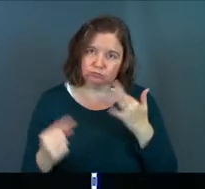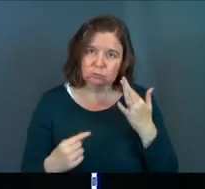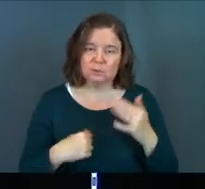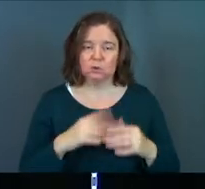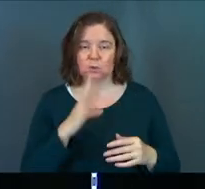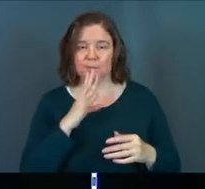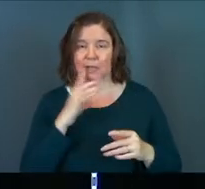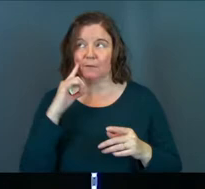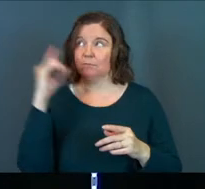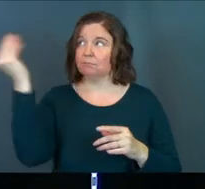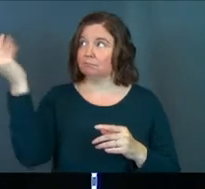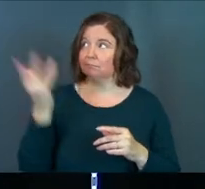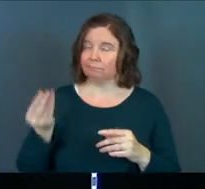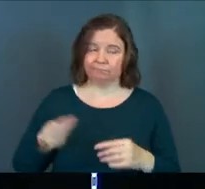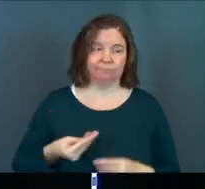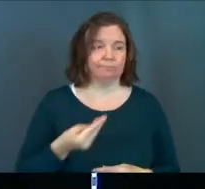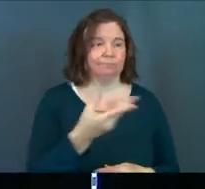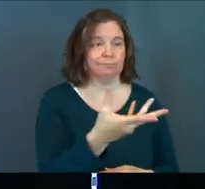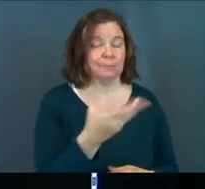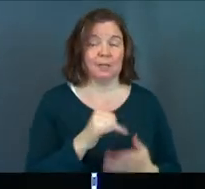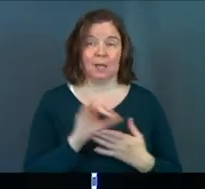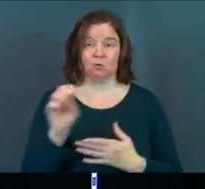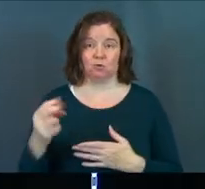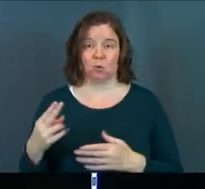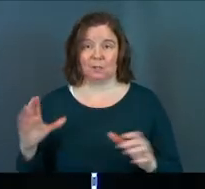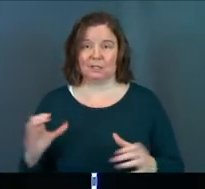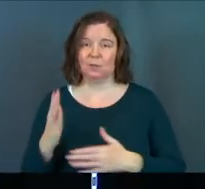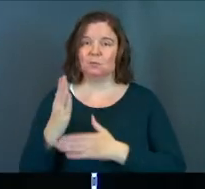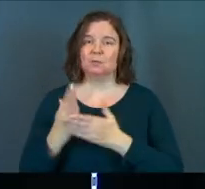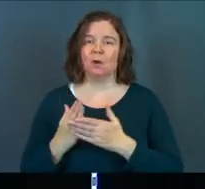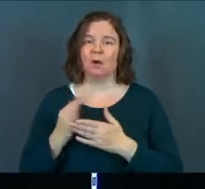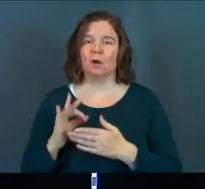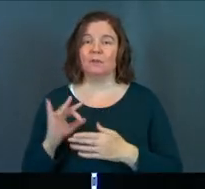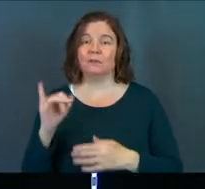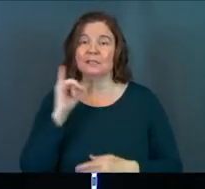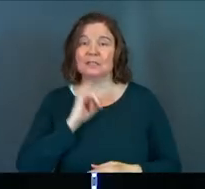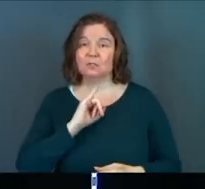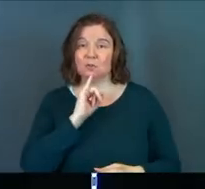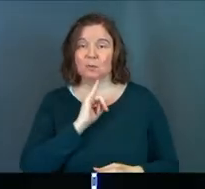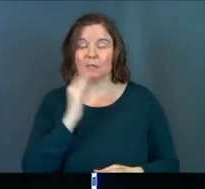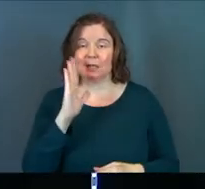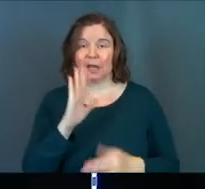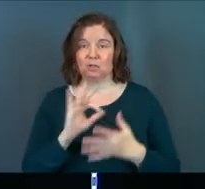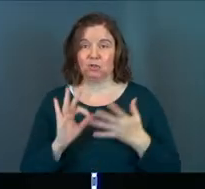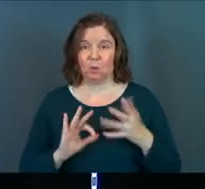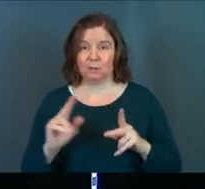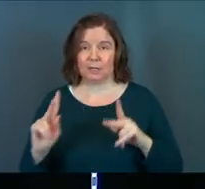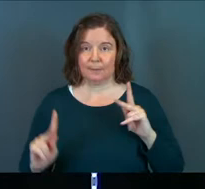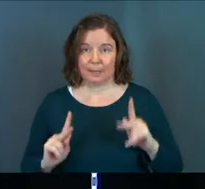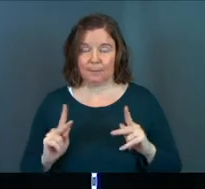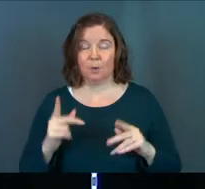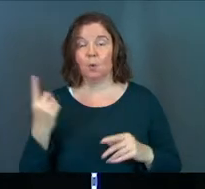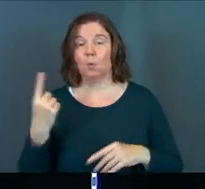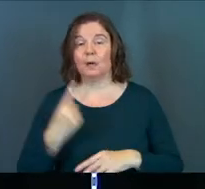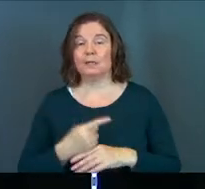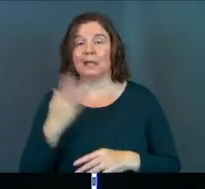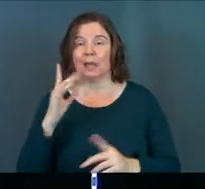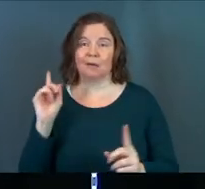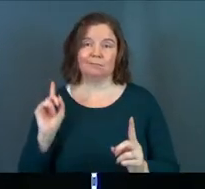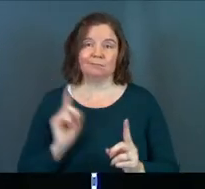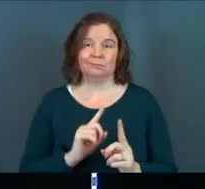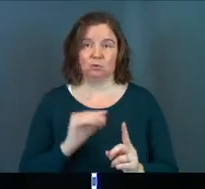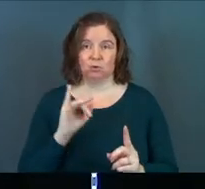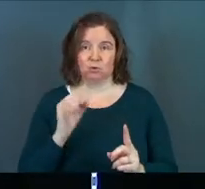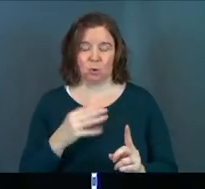to speak on behalf of the Lord. That's what Jonah did. He was part of Israel, God's chosen people. Well, one day God comes